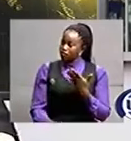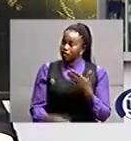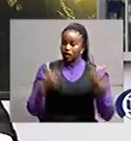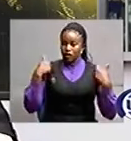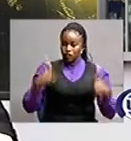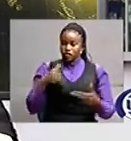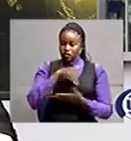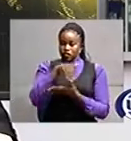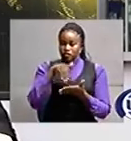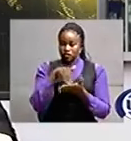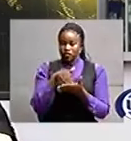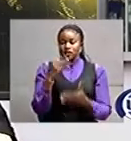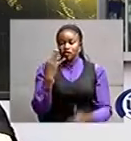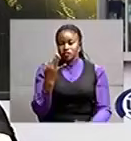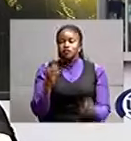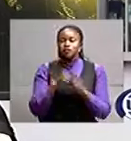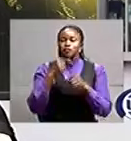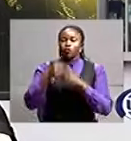uddf engineering brigade